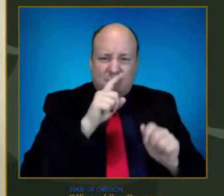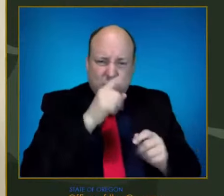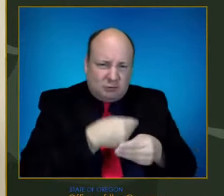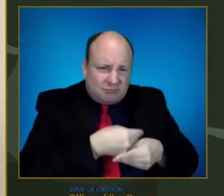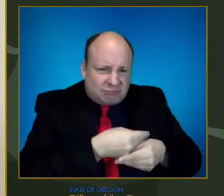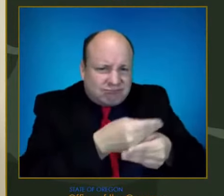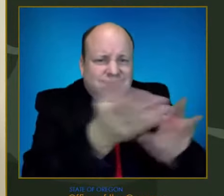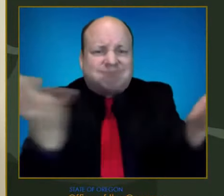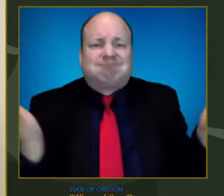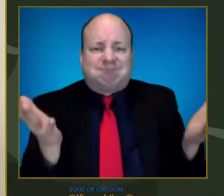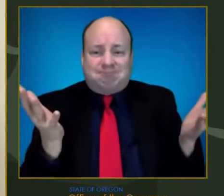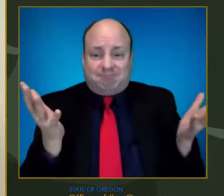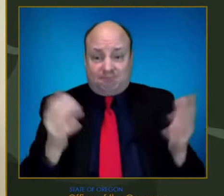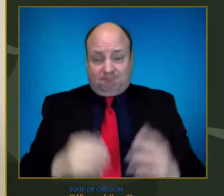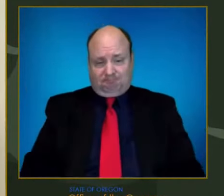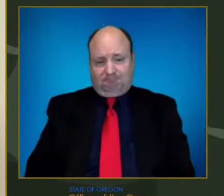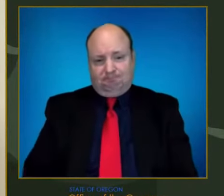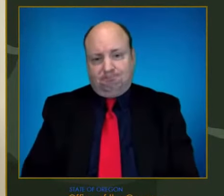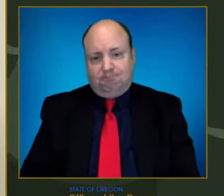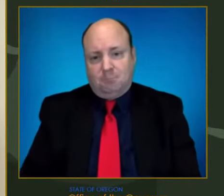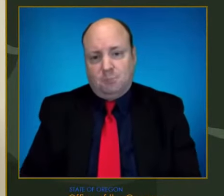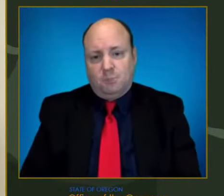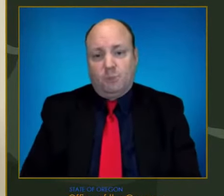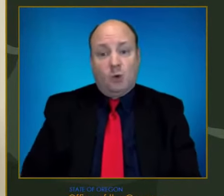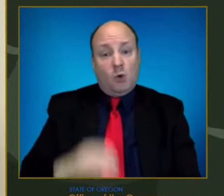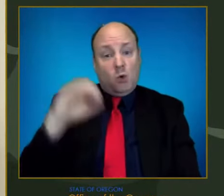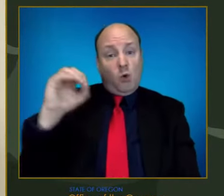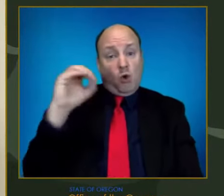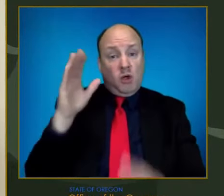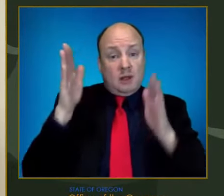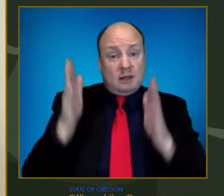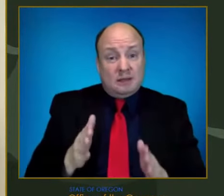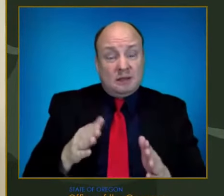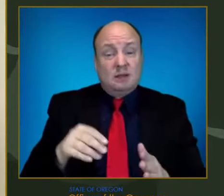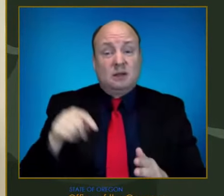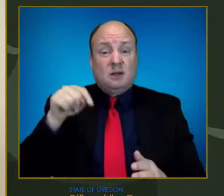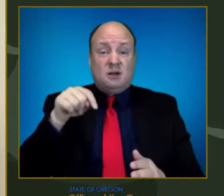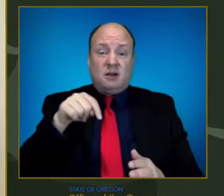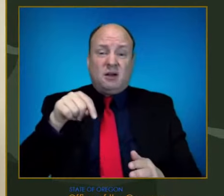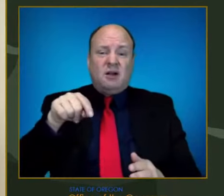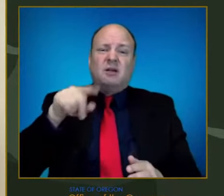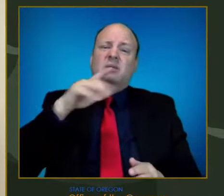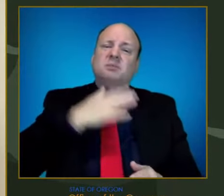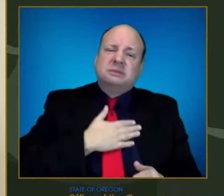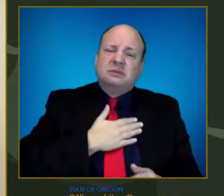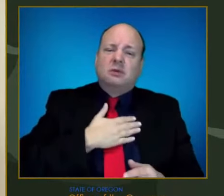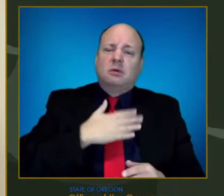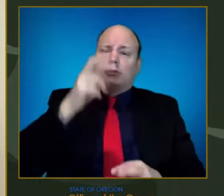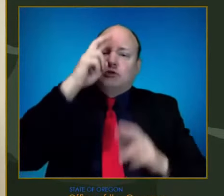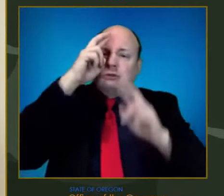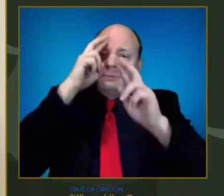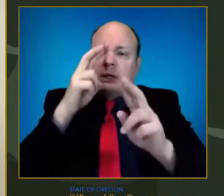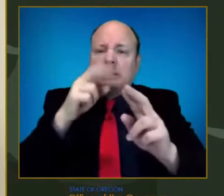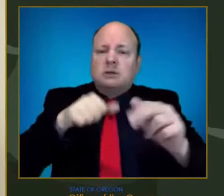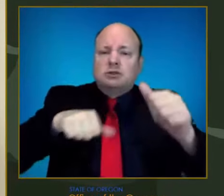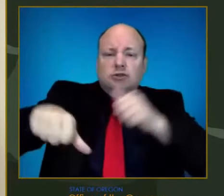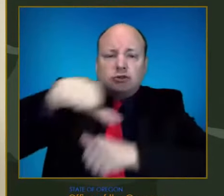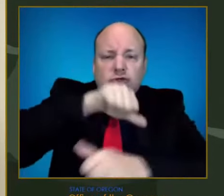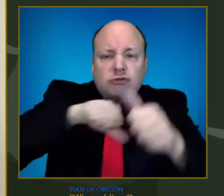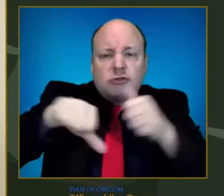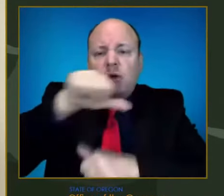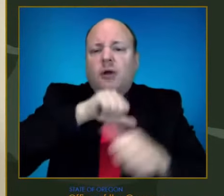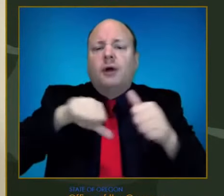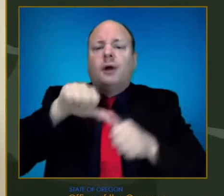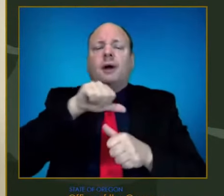Oregonians never cease to amaze me with their respect for one another during times of crisis. I know we will get through this next